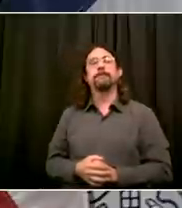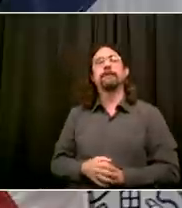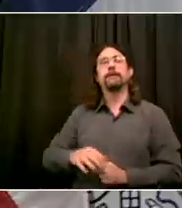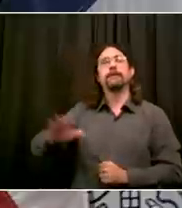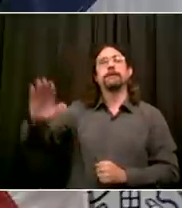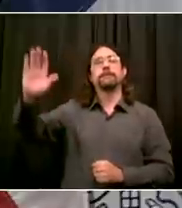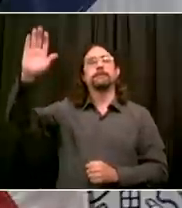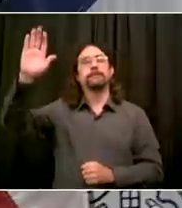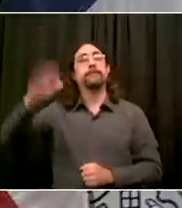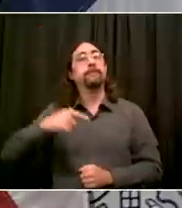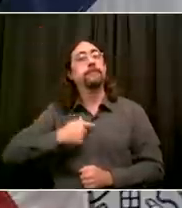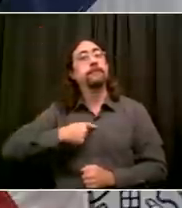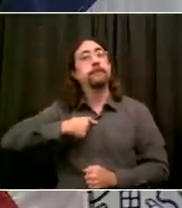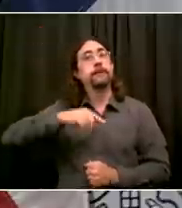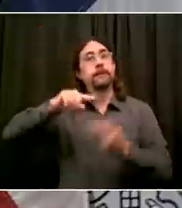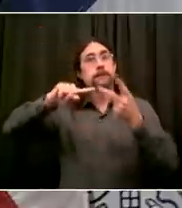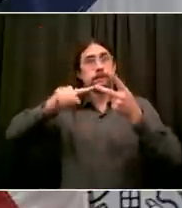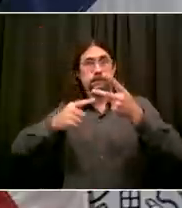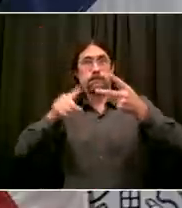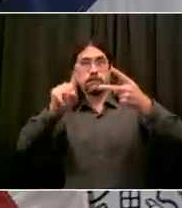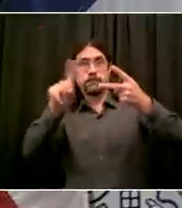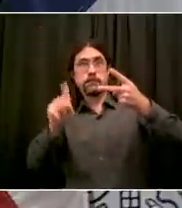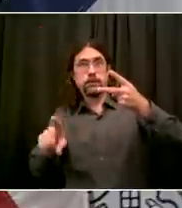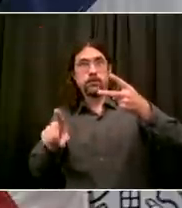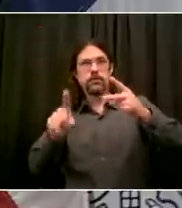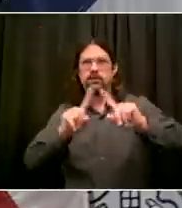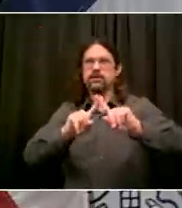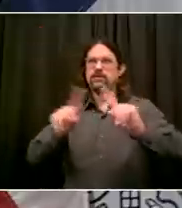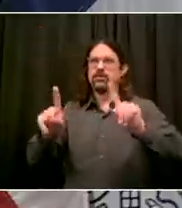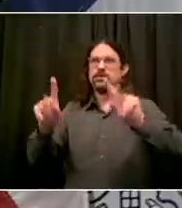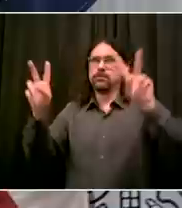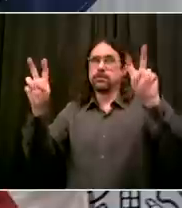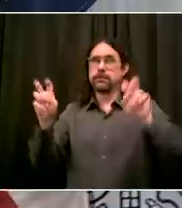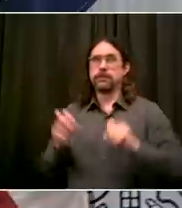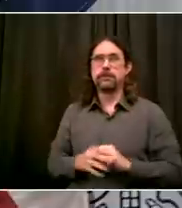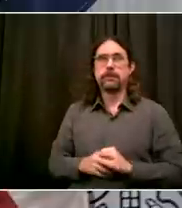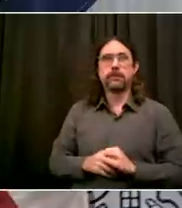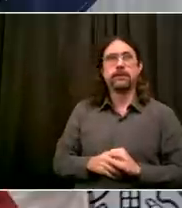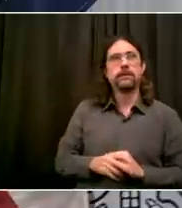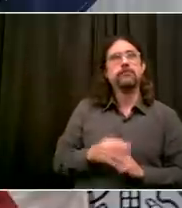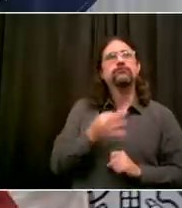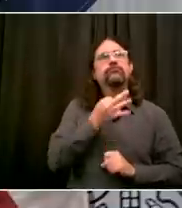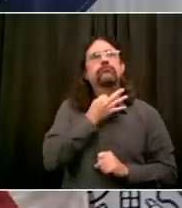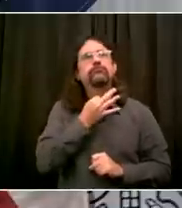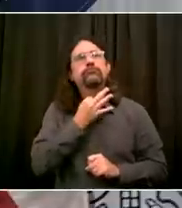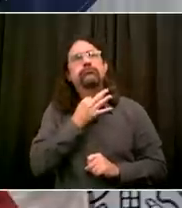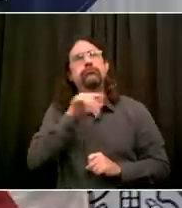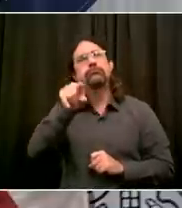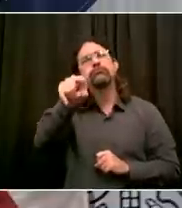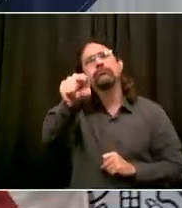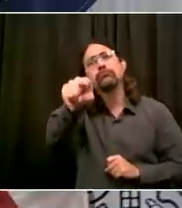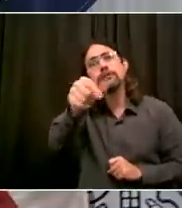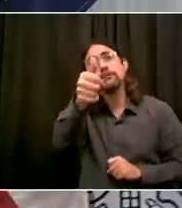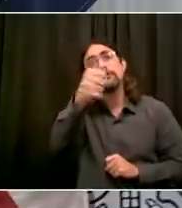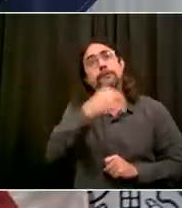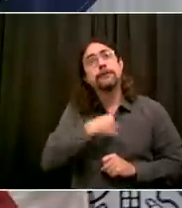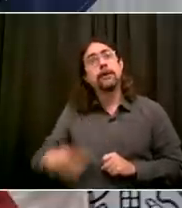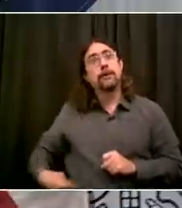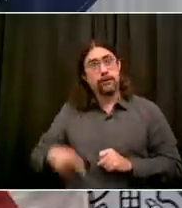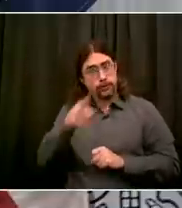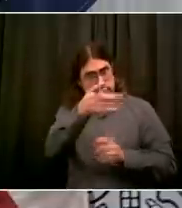days is continue as I have to enjoy outdoor dining first while the weather is still good.